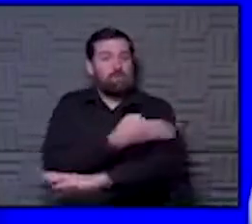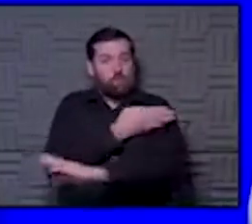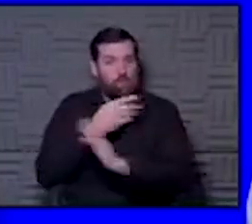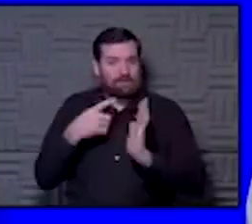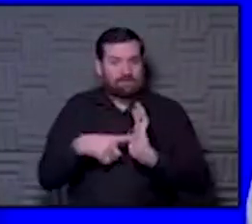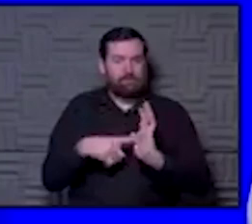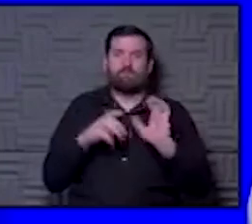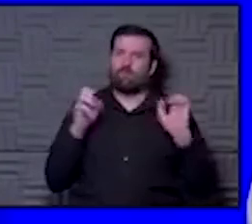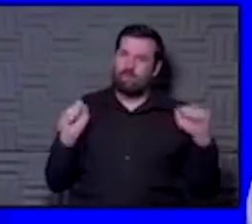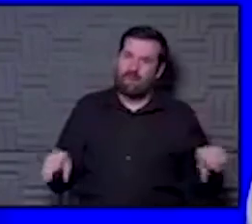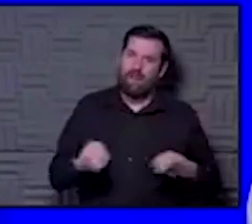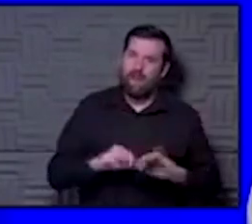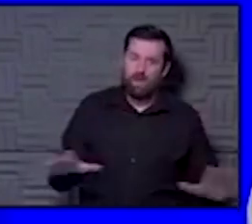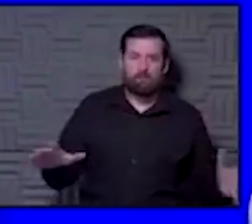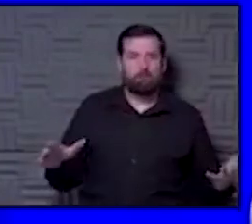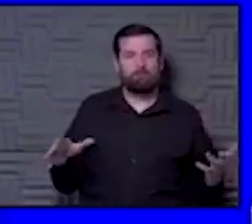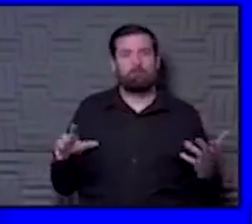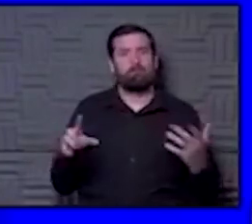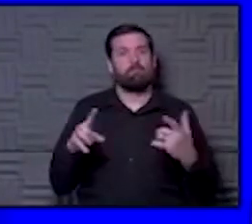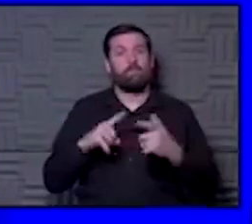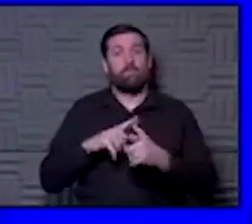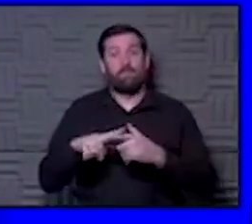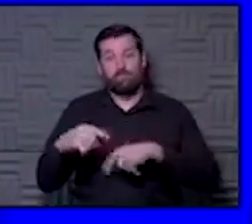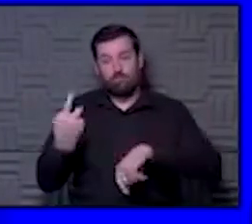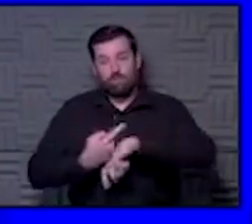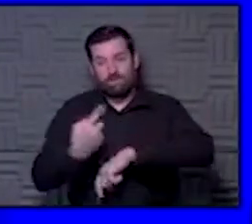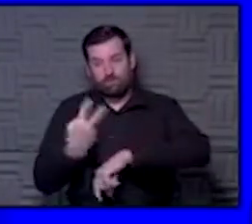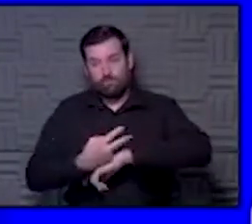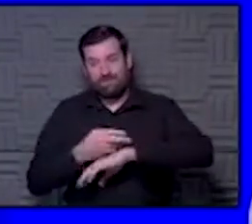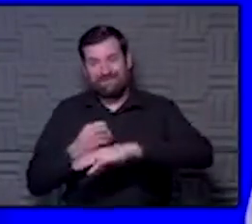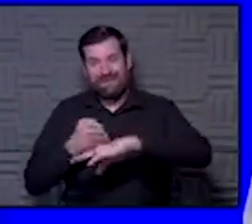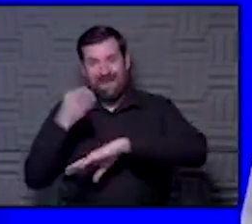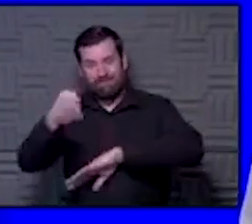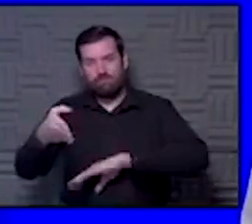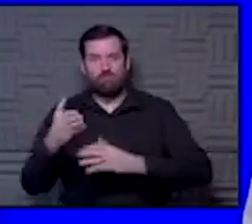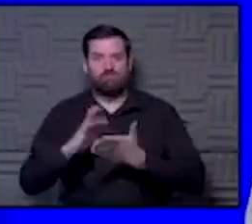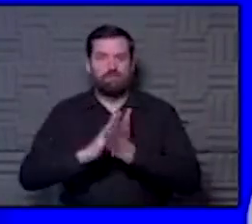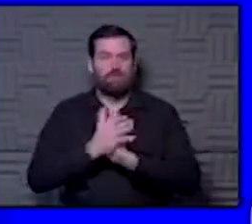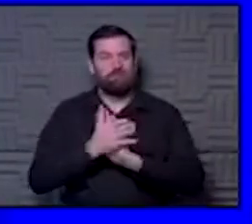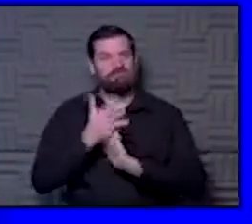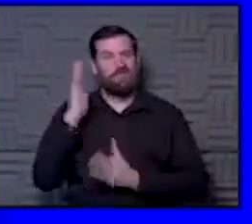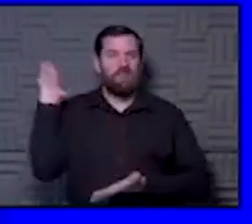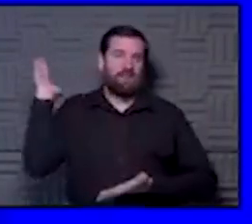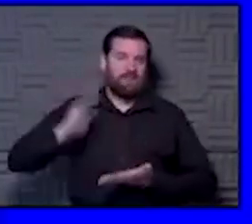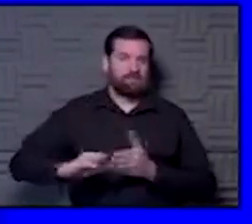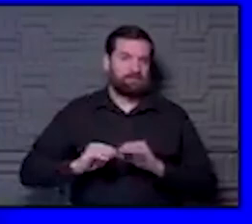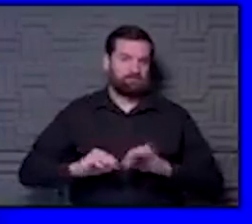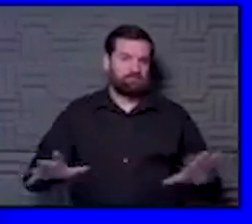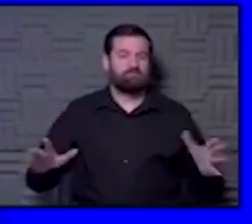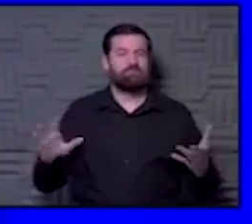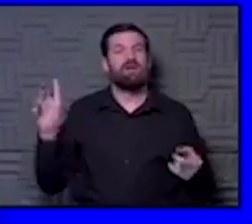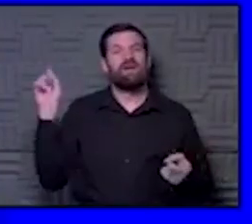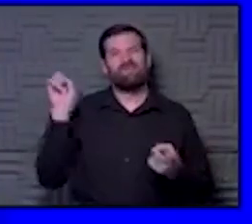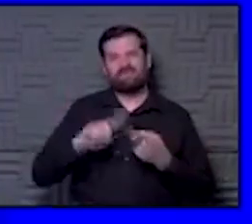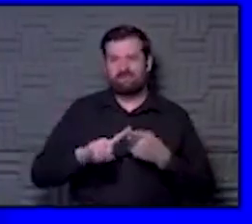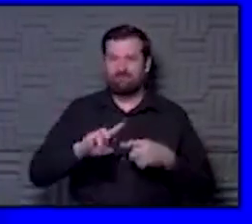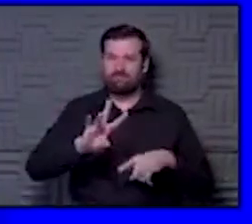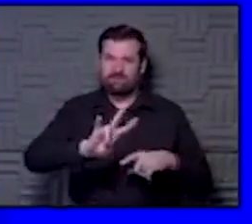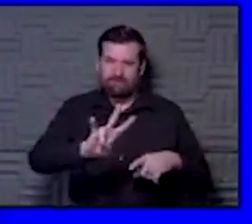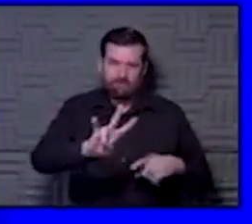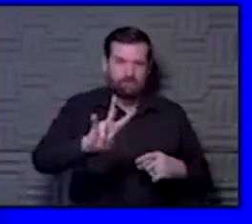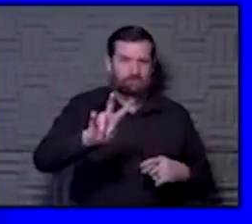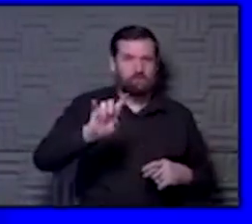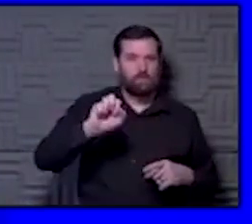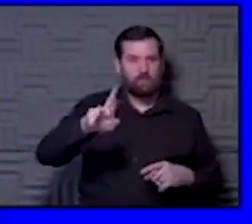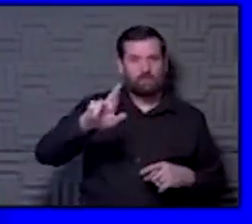really peaks out. And then one to two days after is when it's become, starts to become less transmissible, probably until about that seven or eight day